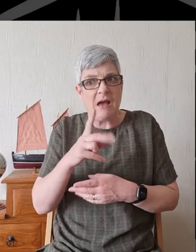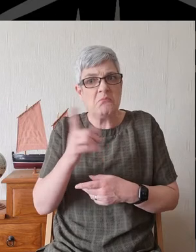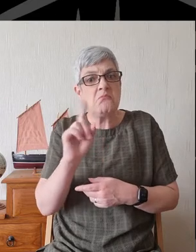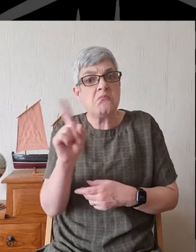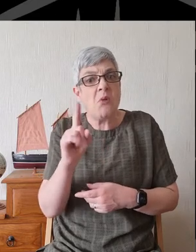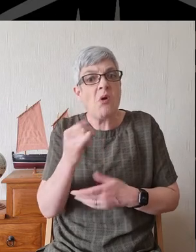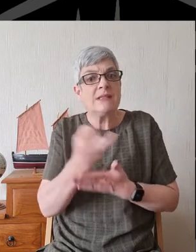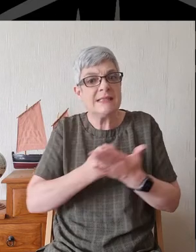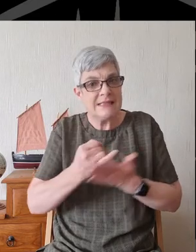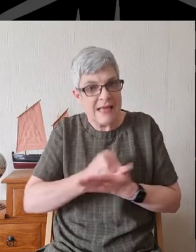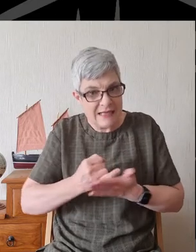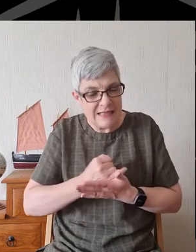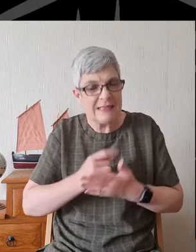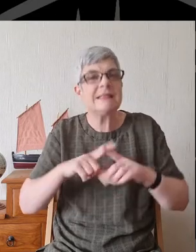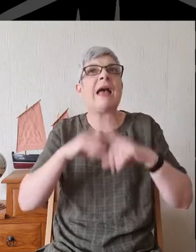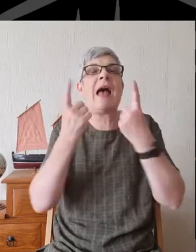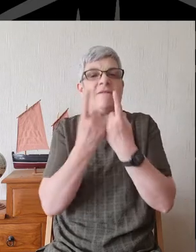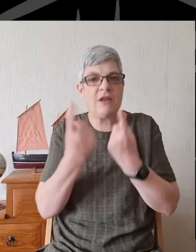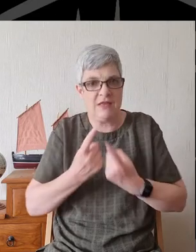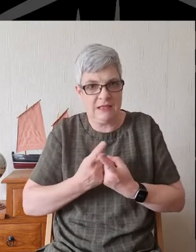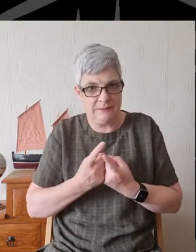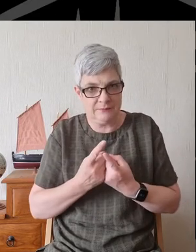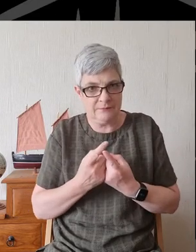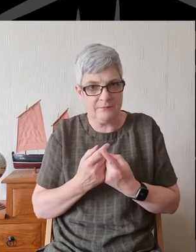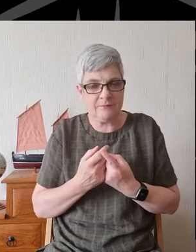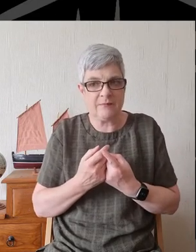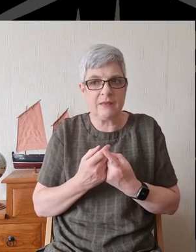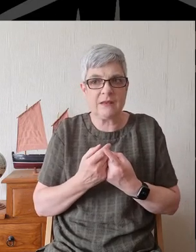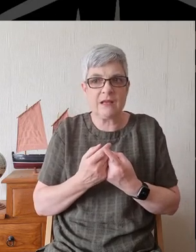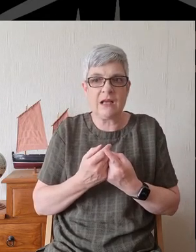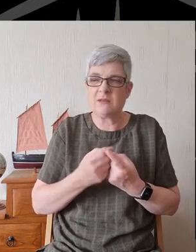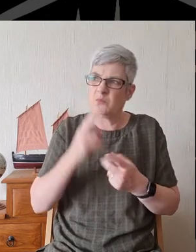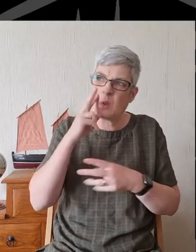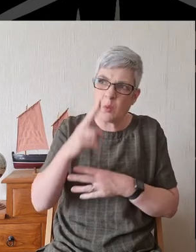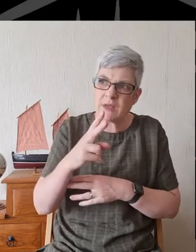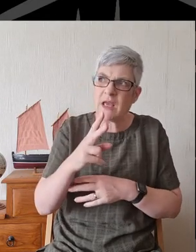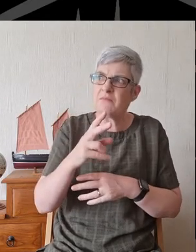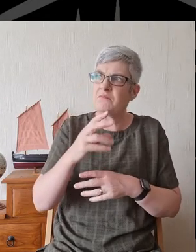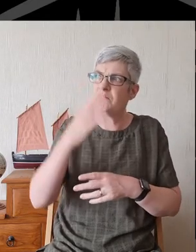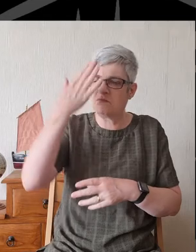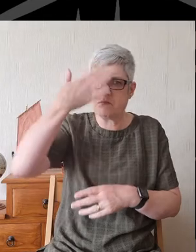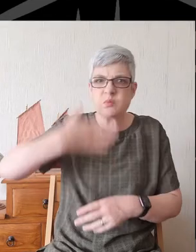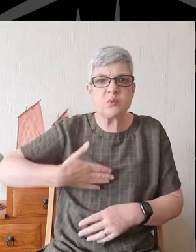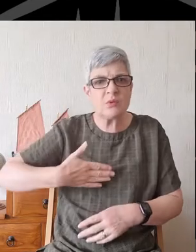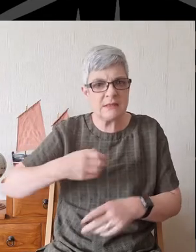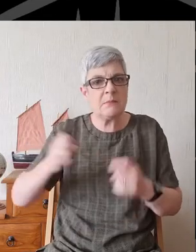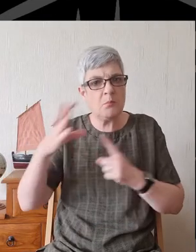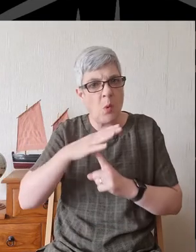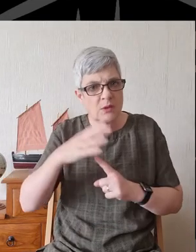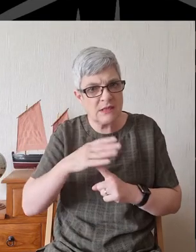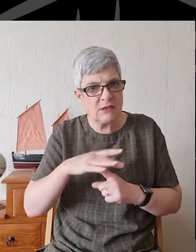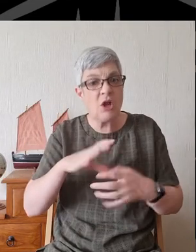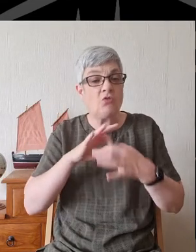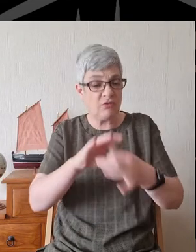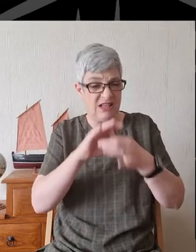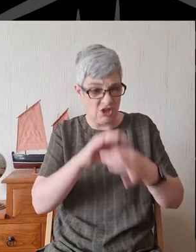idolizing certain ways of looking and appearances, relationships based based on how someone looks and so on.